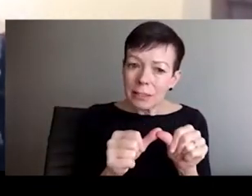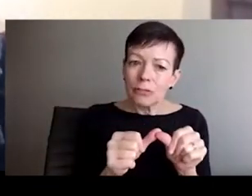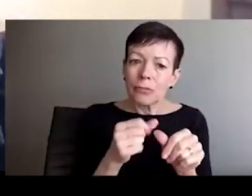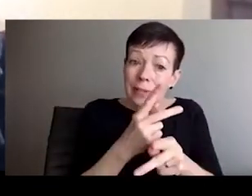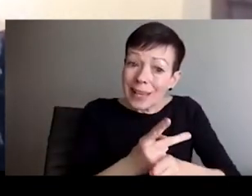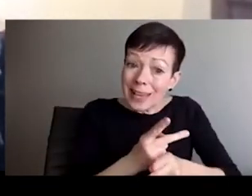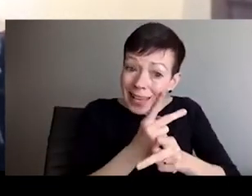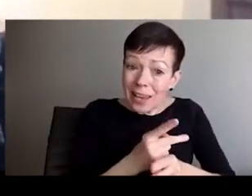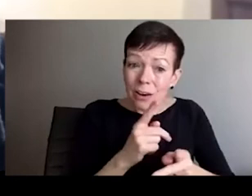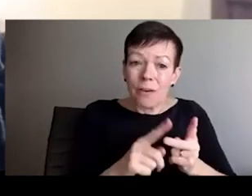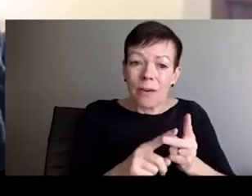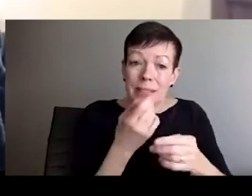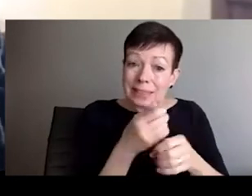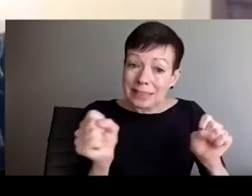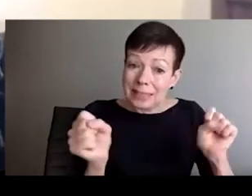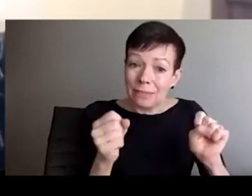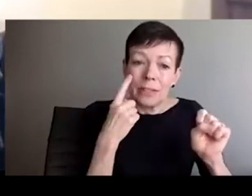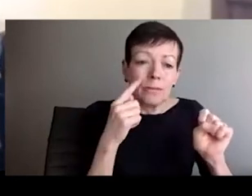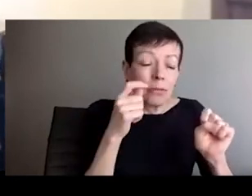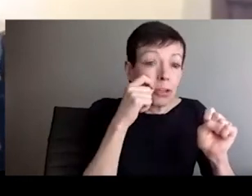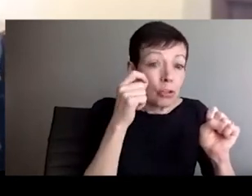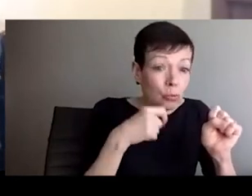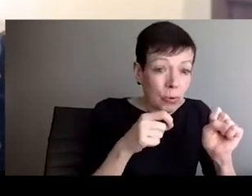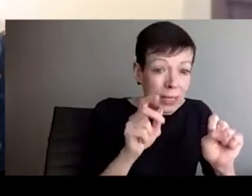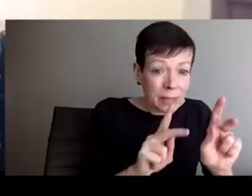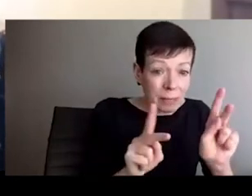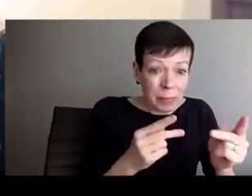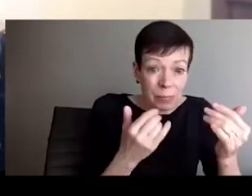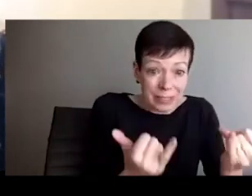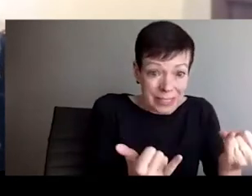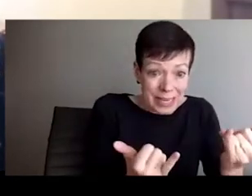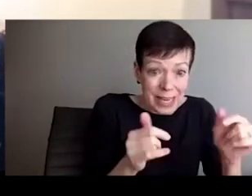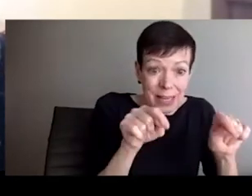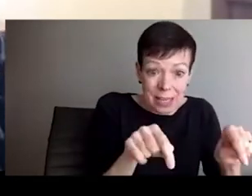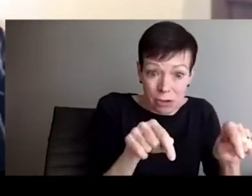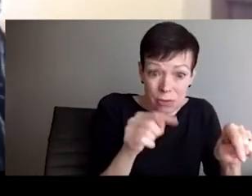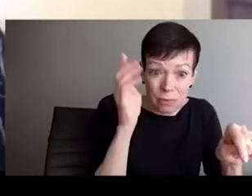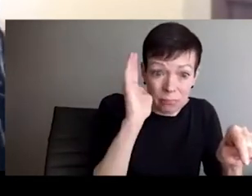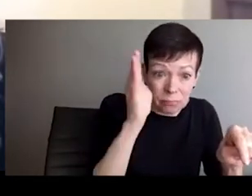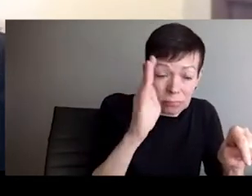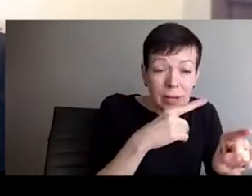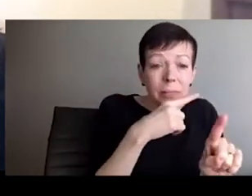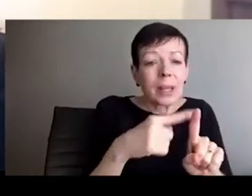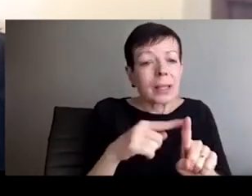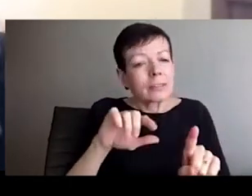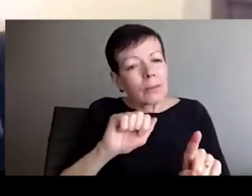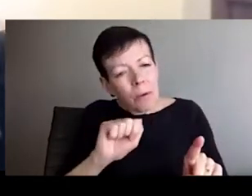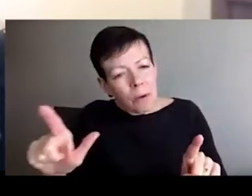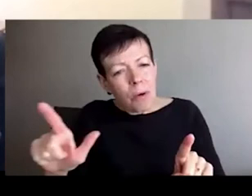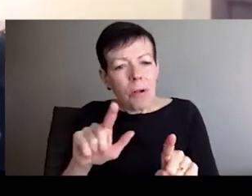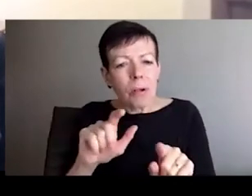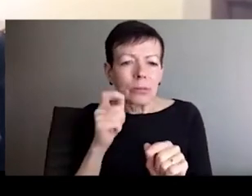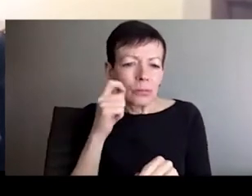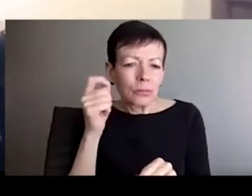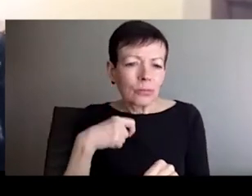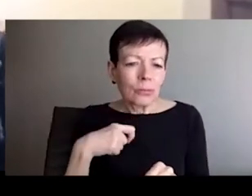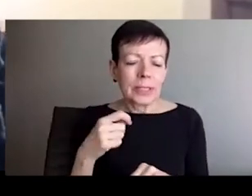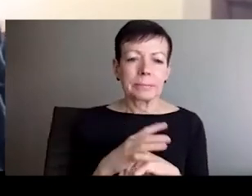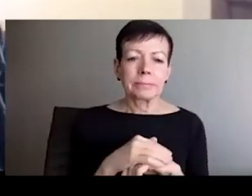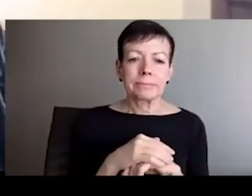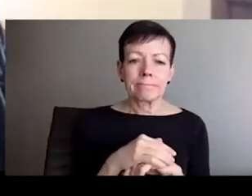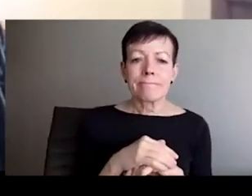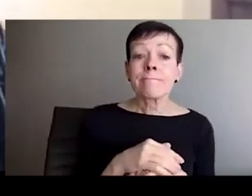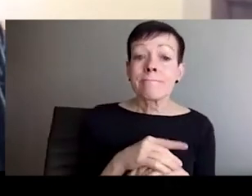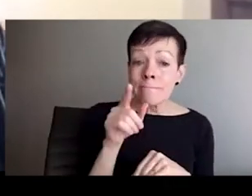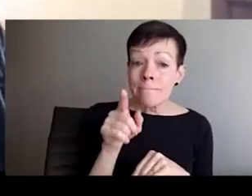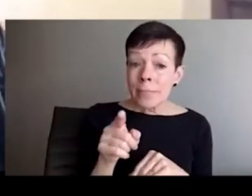participate. I especially want to thank Areola and Dia for inviting me and working with me to participate